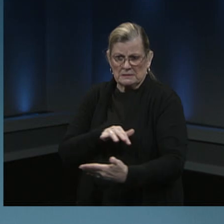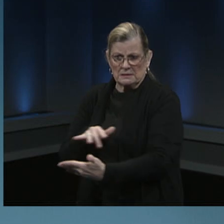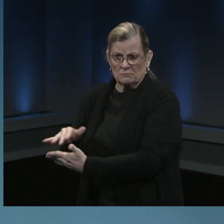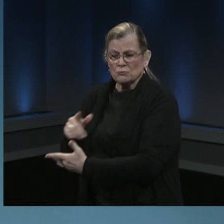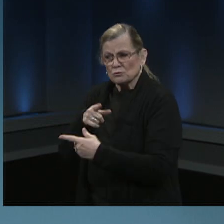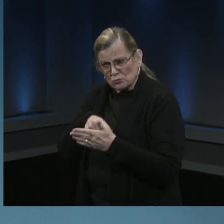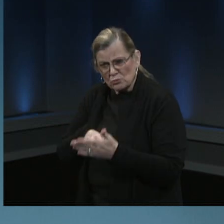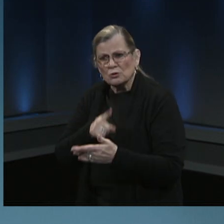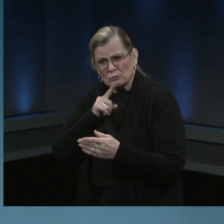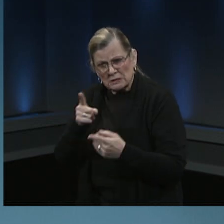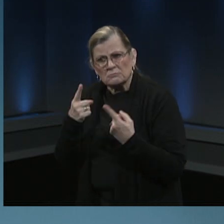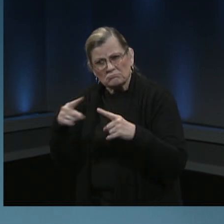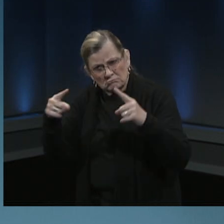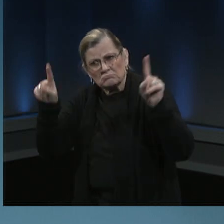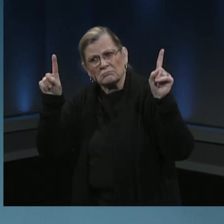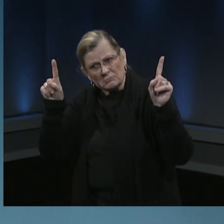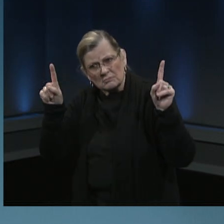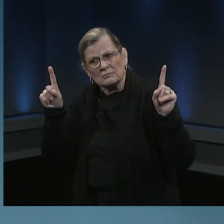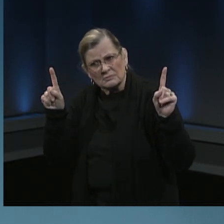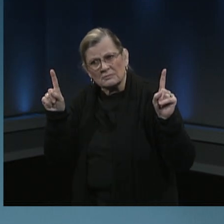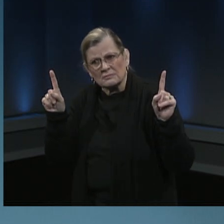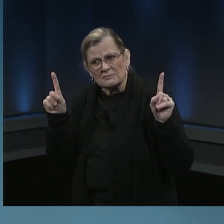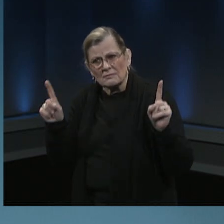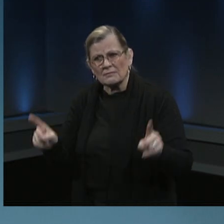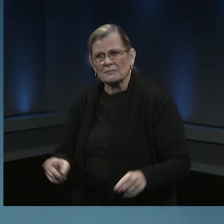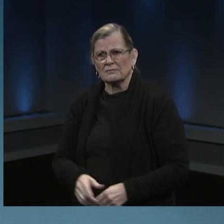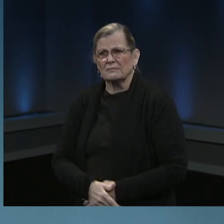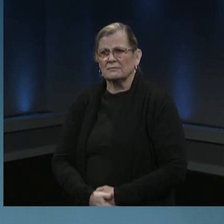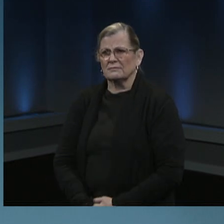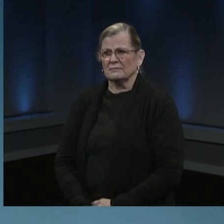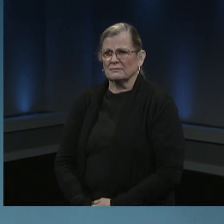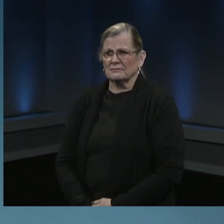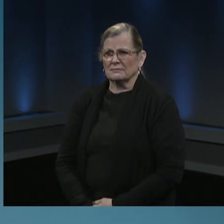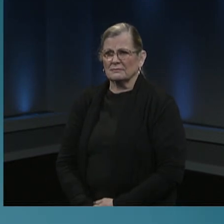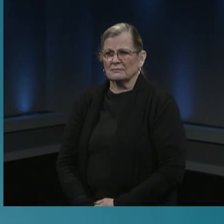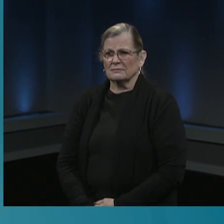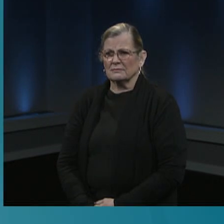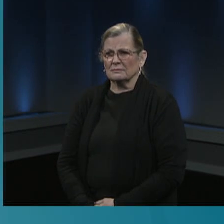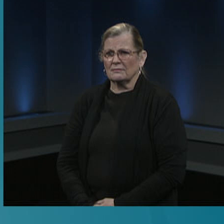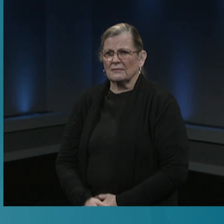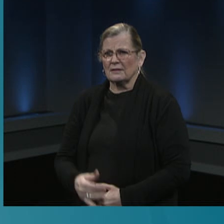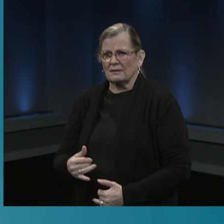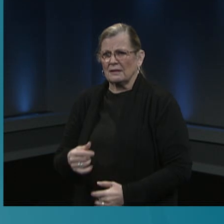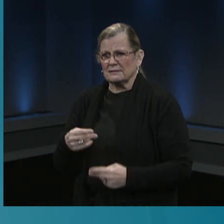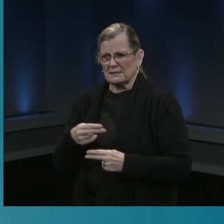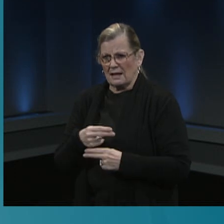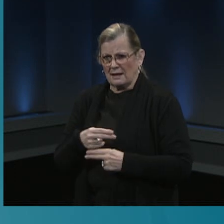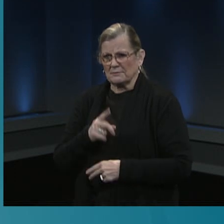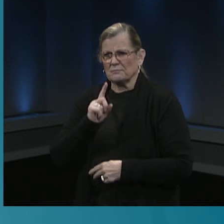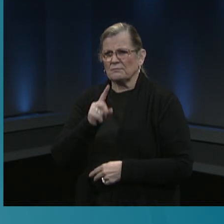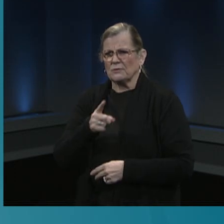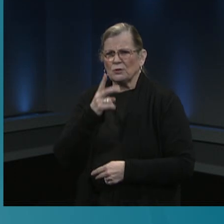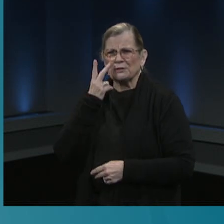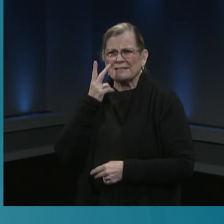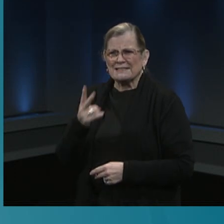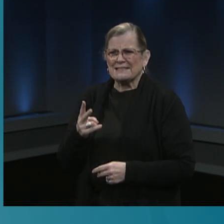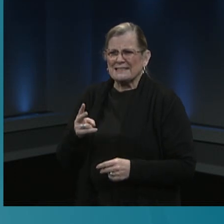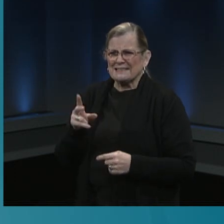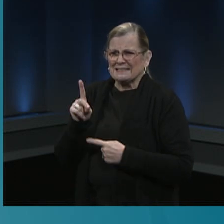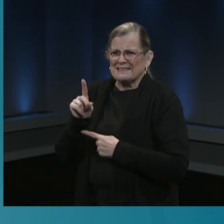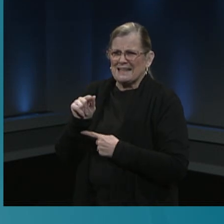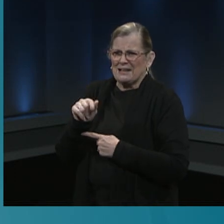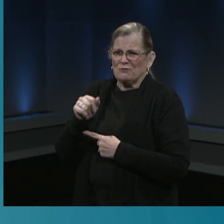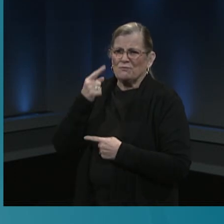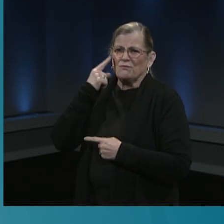works in different segments of the population. And so shown here are the data for the Pfizer clinical